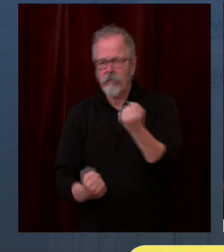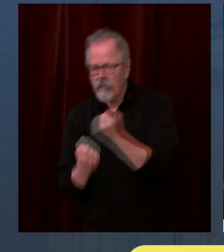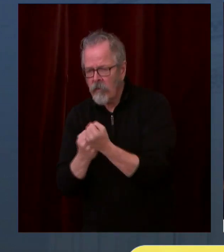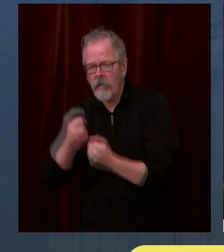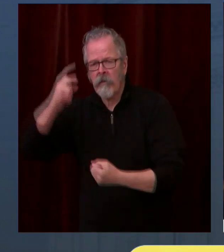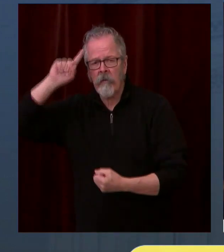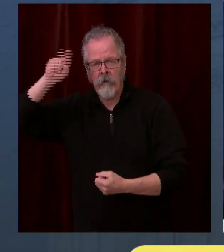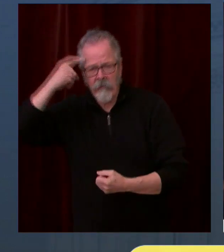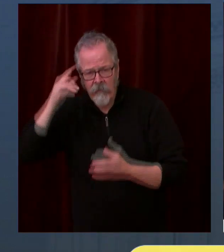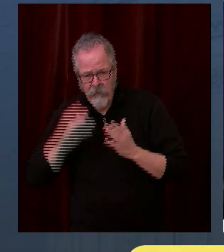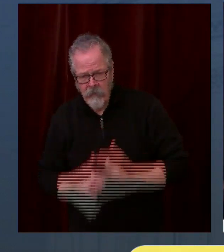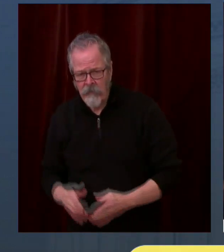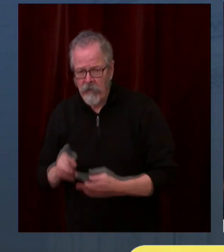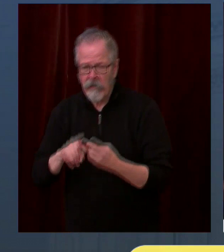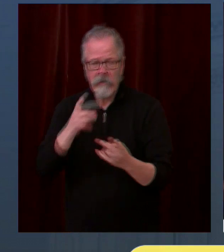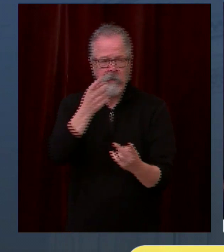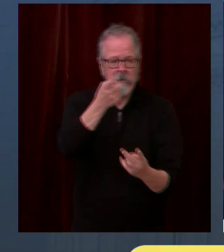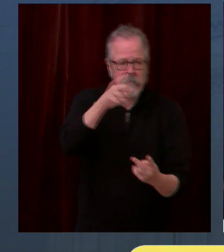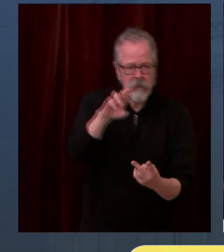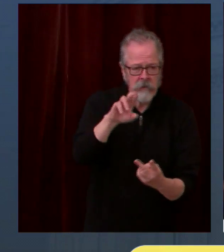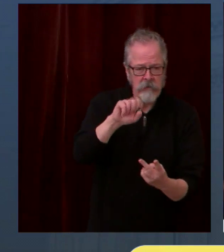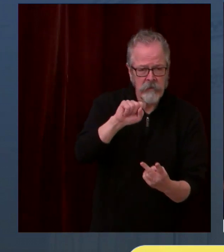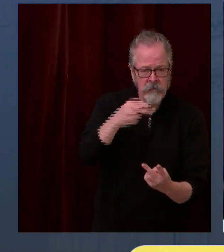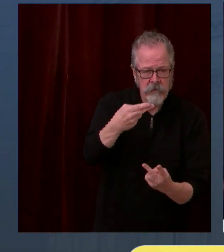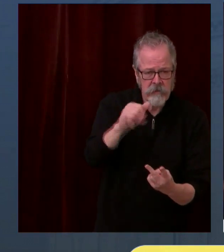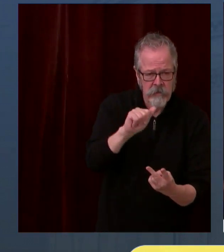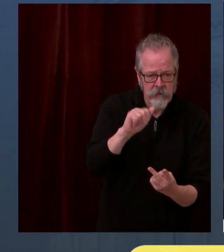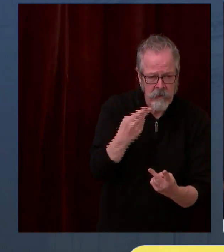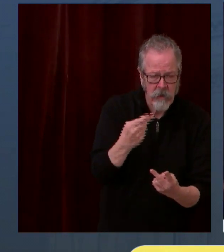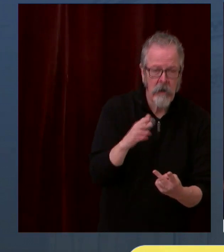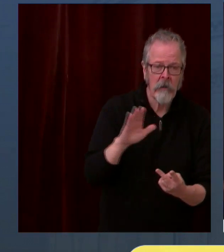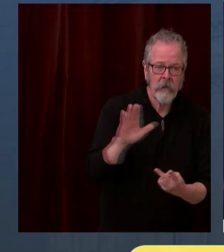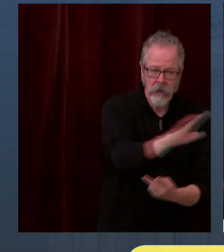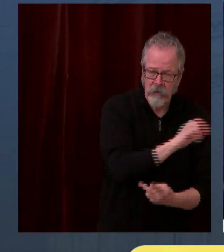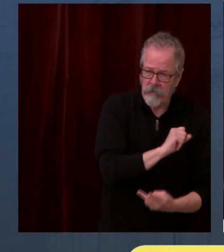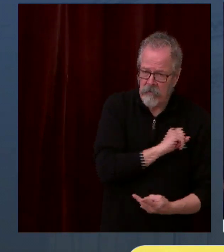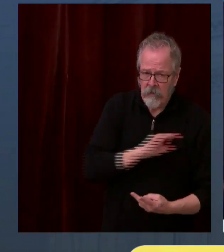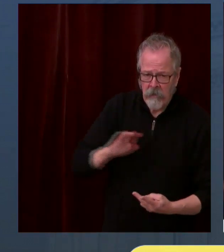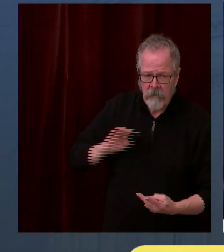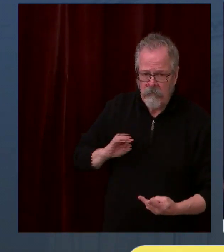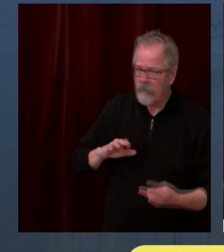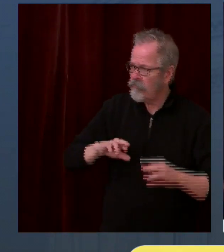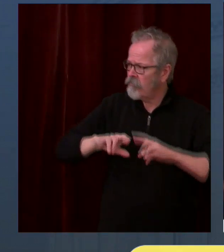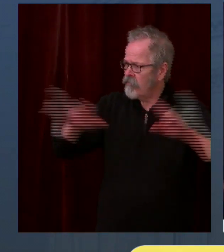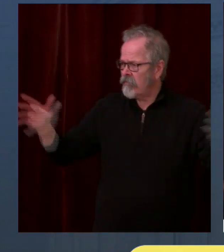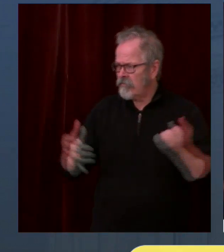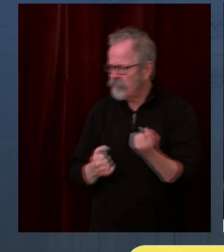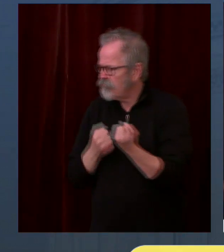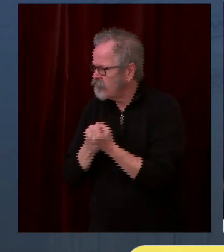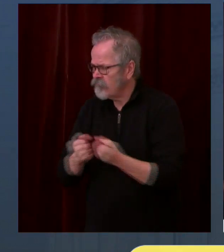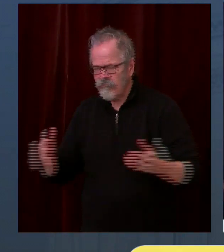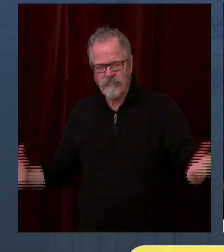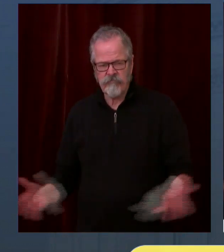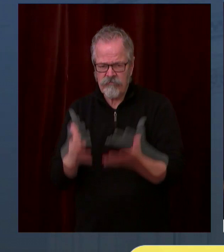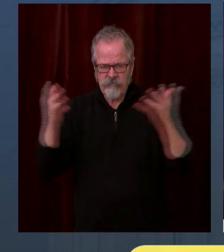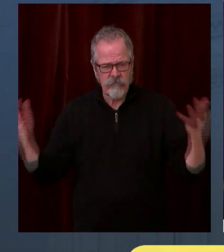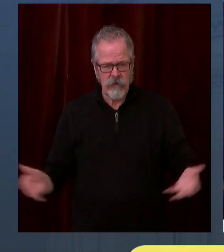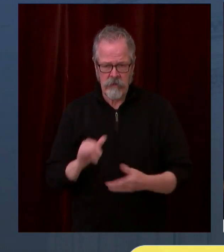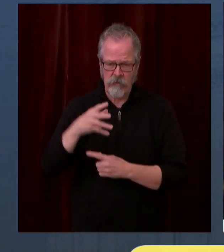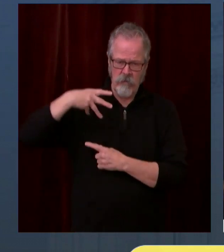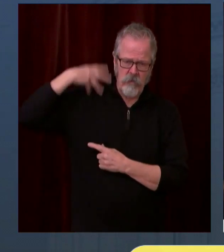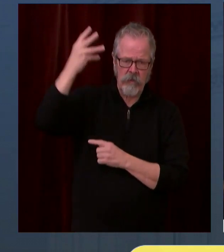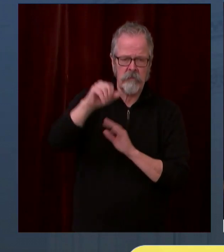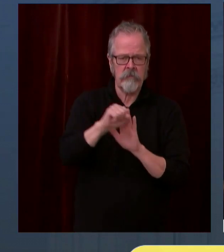to serve the people of the state of Washington. We believe this is an opportunity to come together, unite around a common